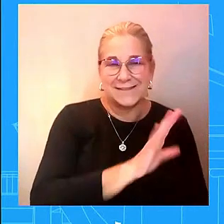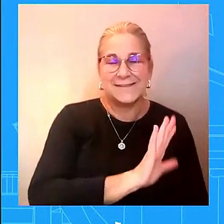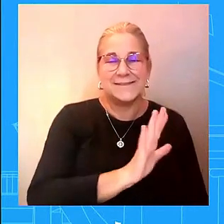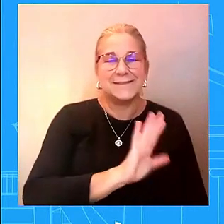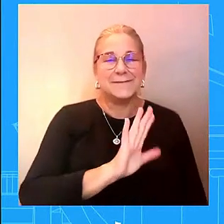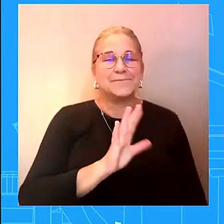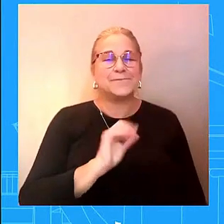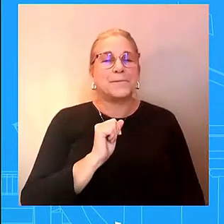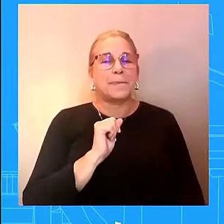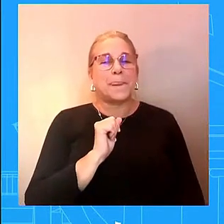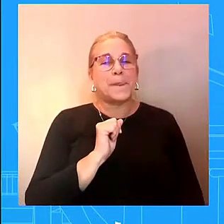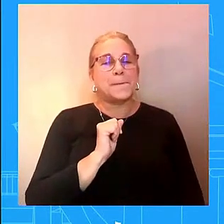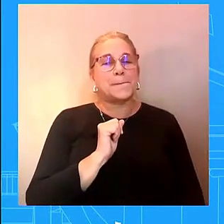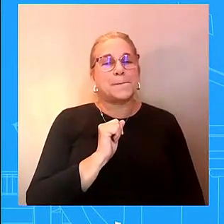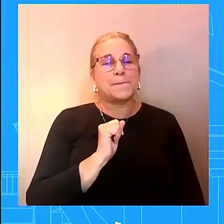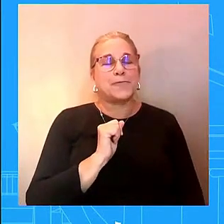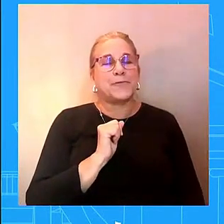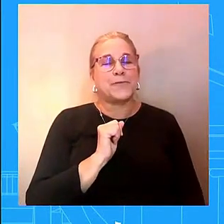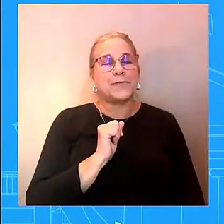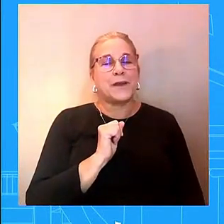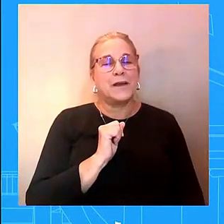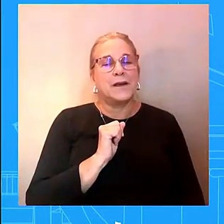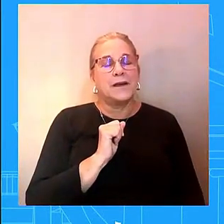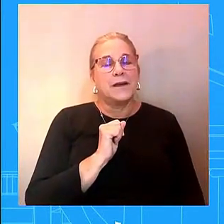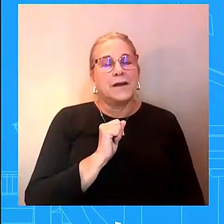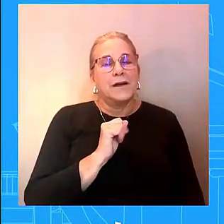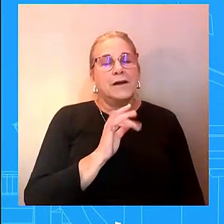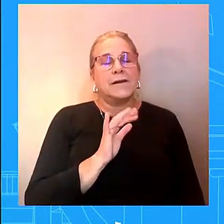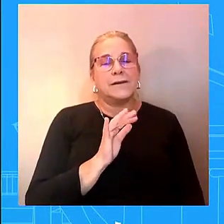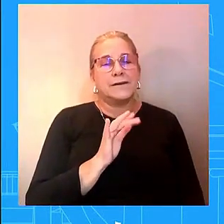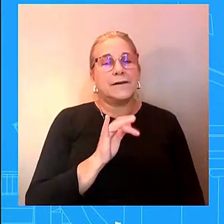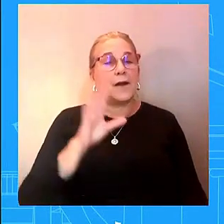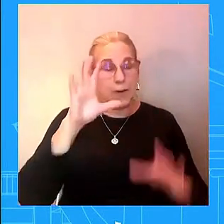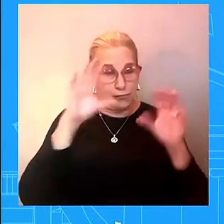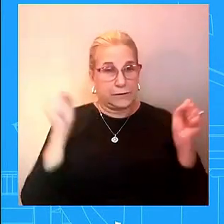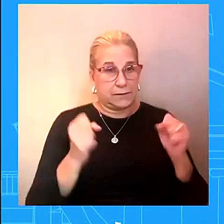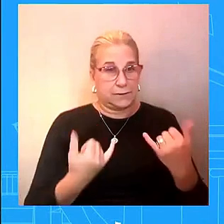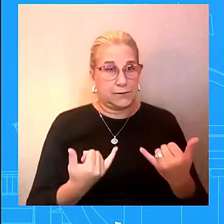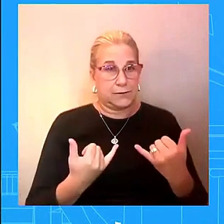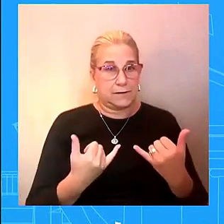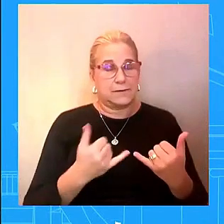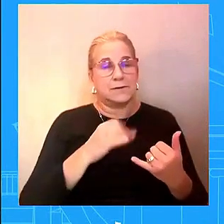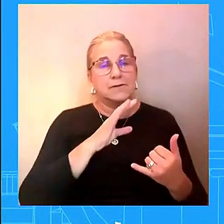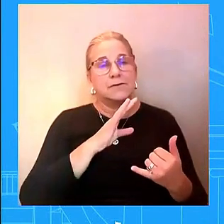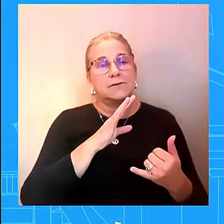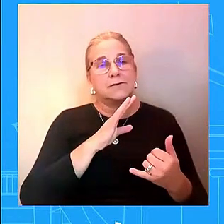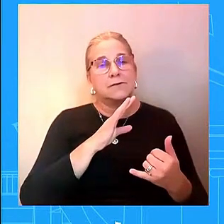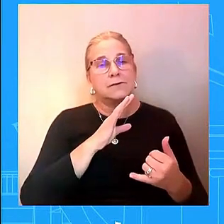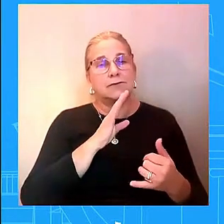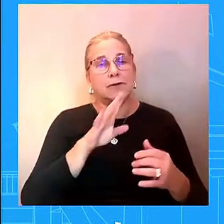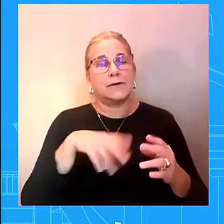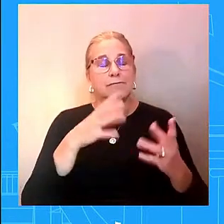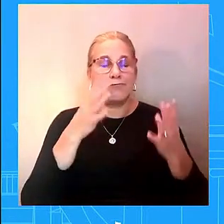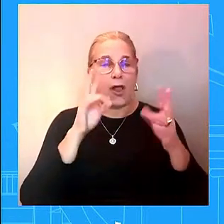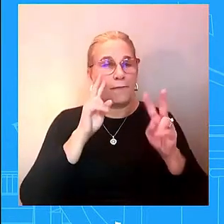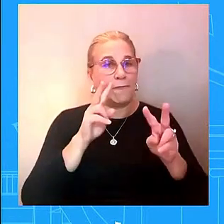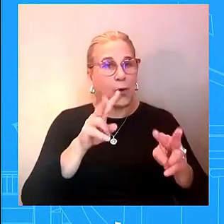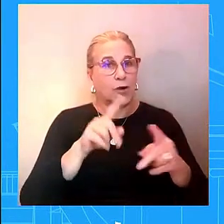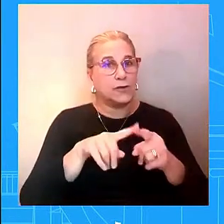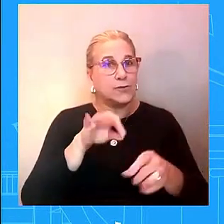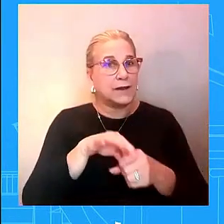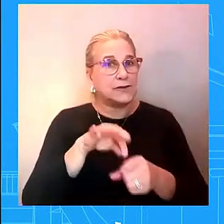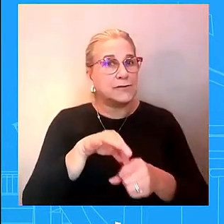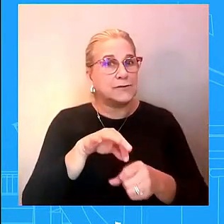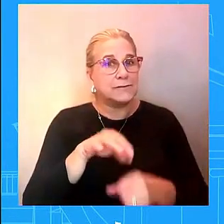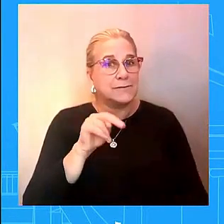um uh so the president is certainly looking forward to casting his ballot uh in the upcoming election when we have more to share